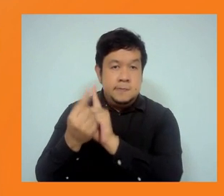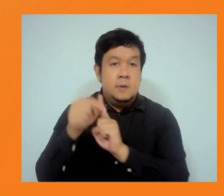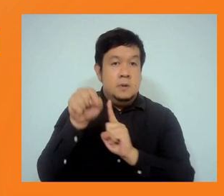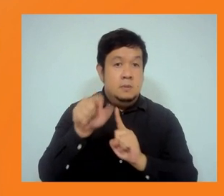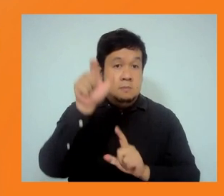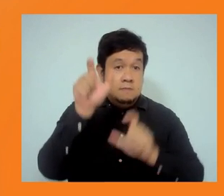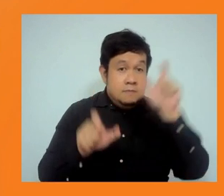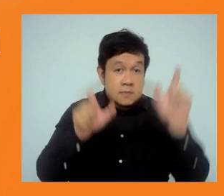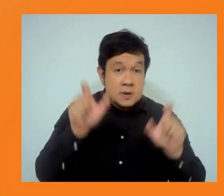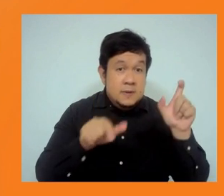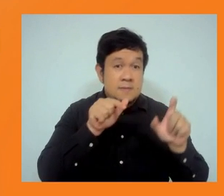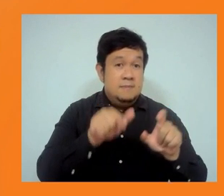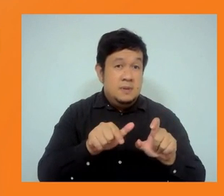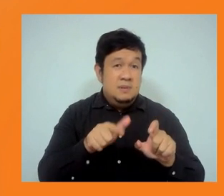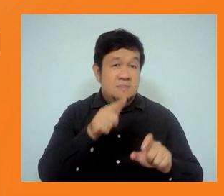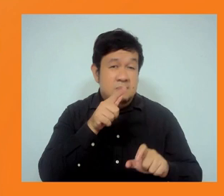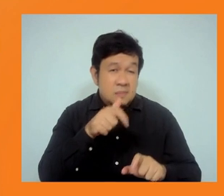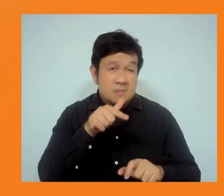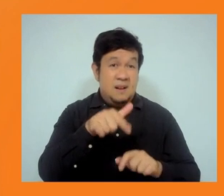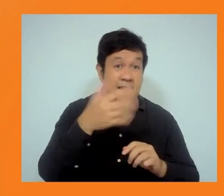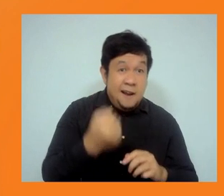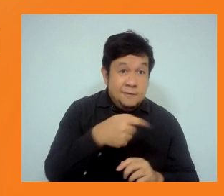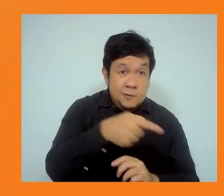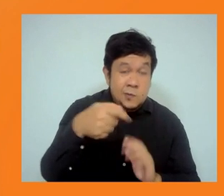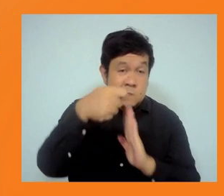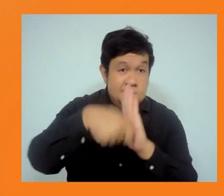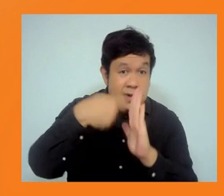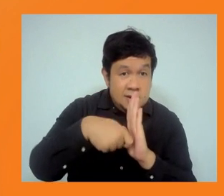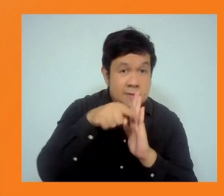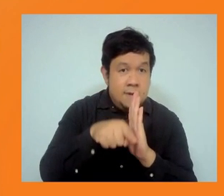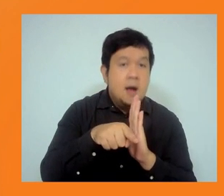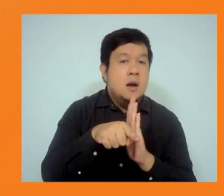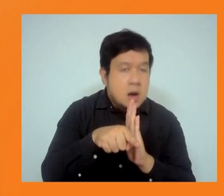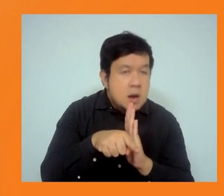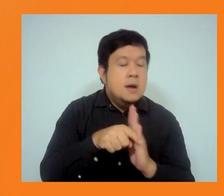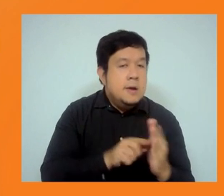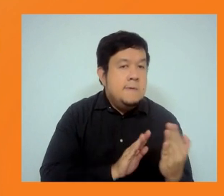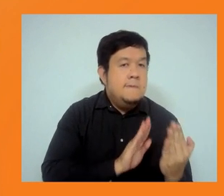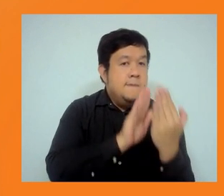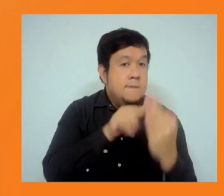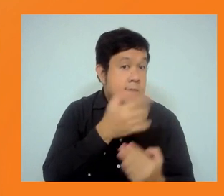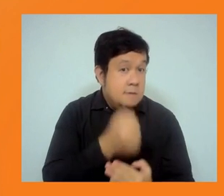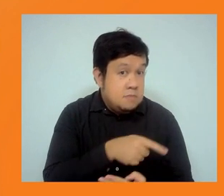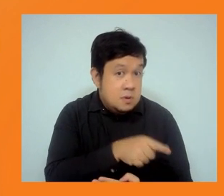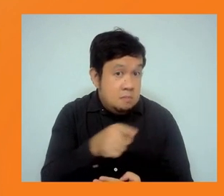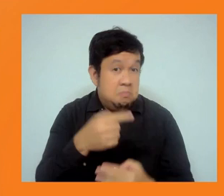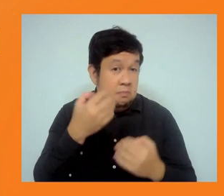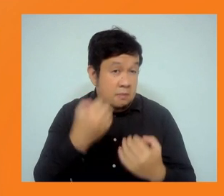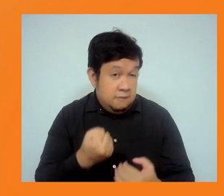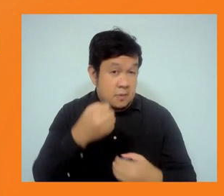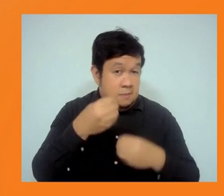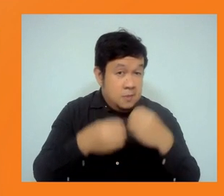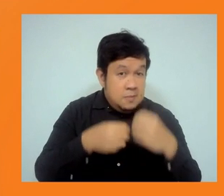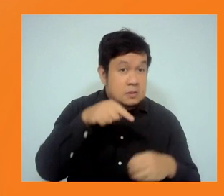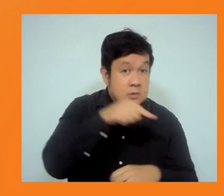projects, in order to get a better understanding about how projects have affected them on the ground, and what we need to do to